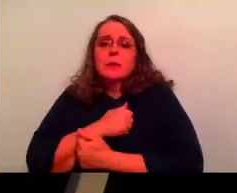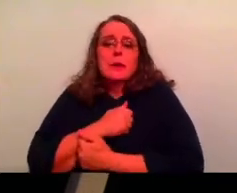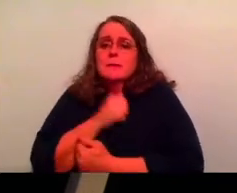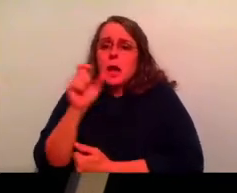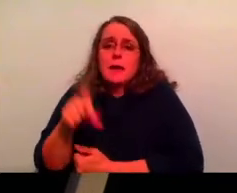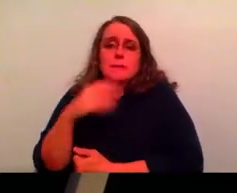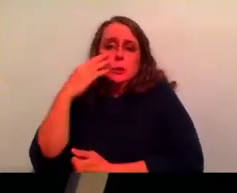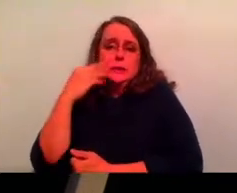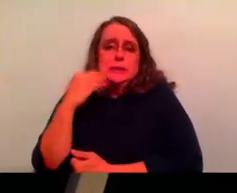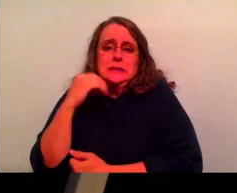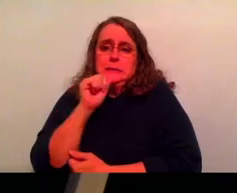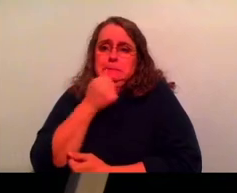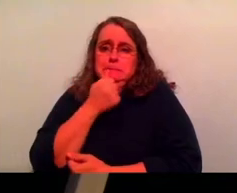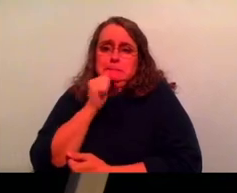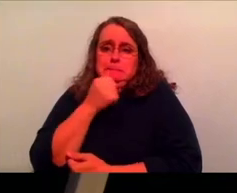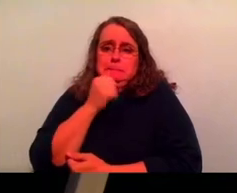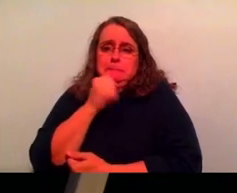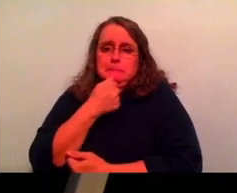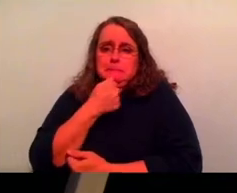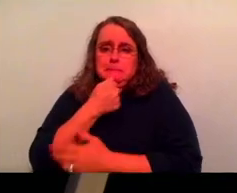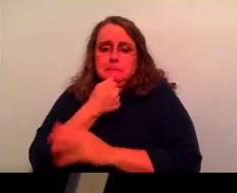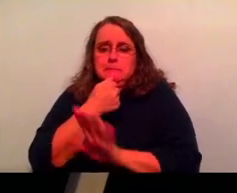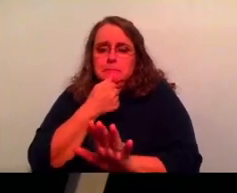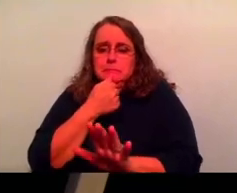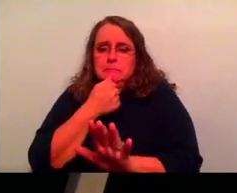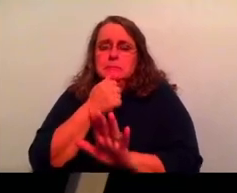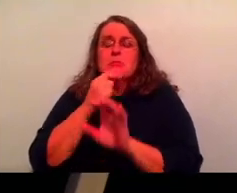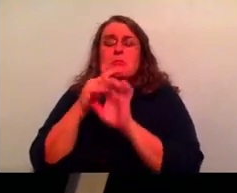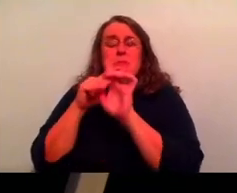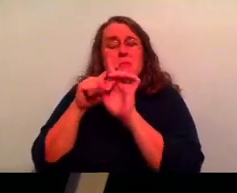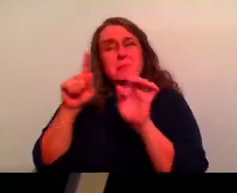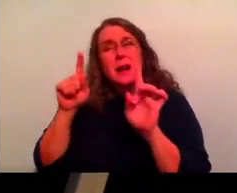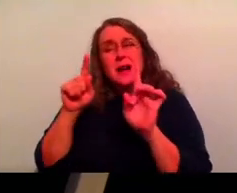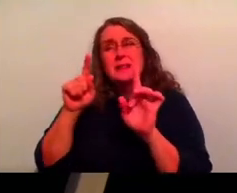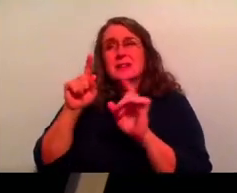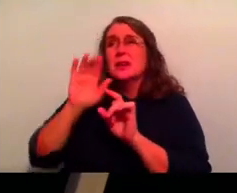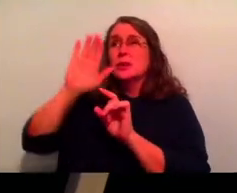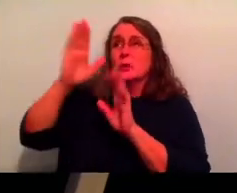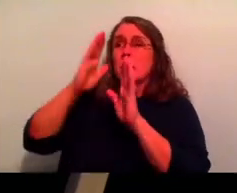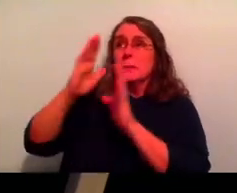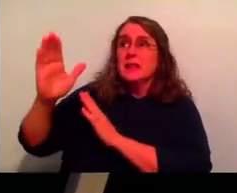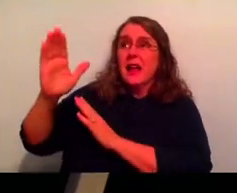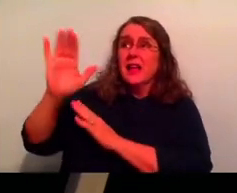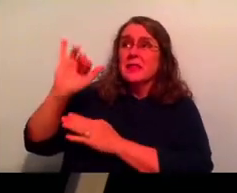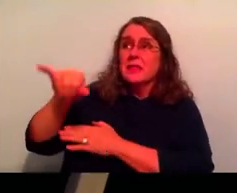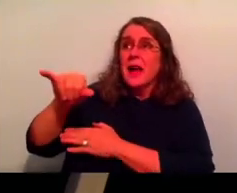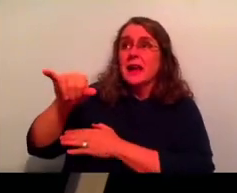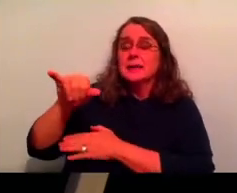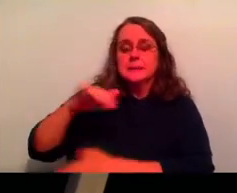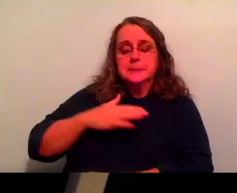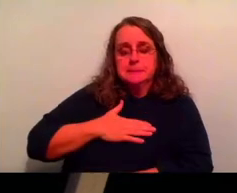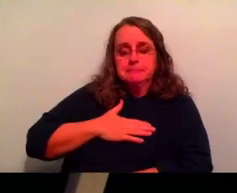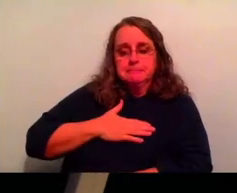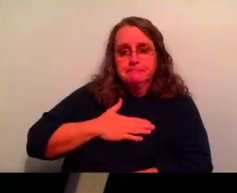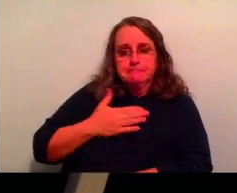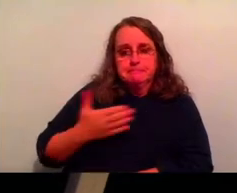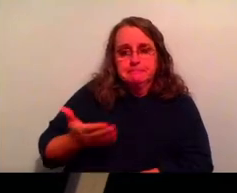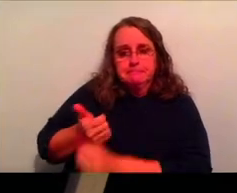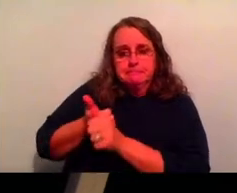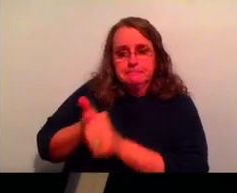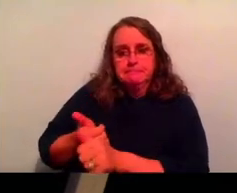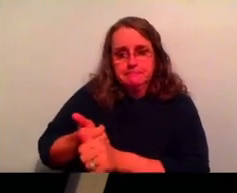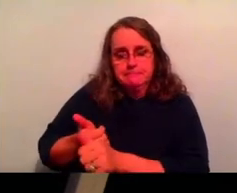to go through it this way. However, father, if this is your plan, so be it. Your will be done, not mine.